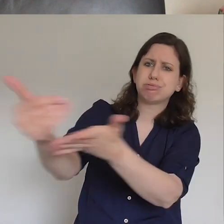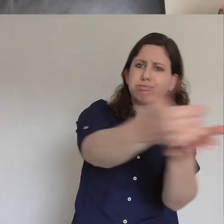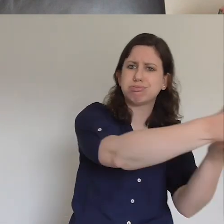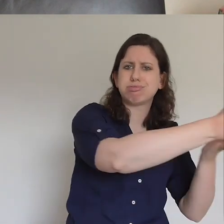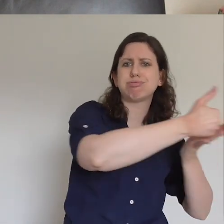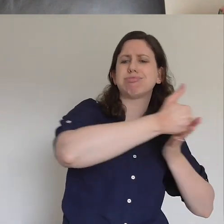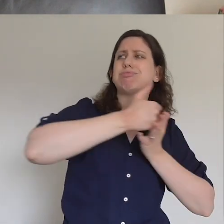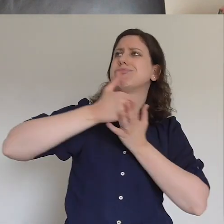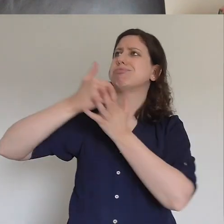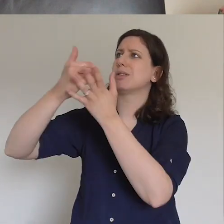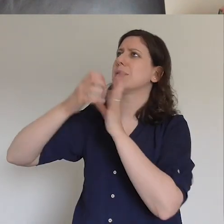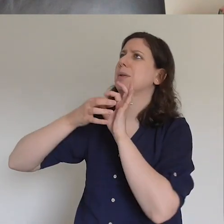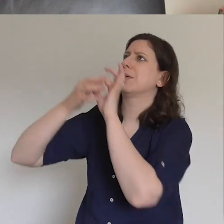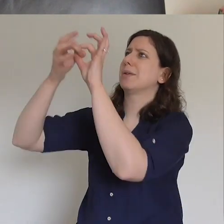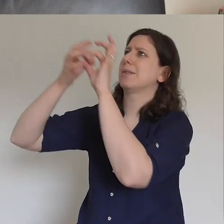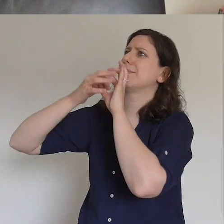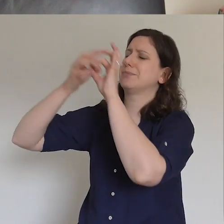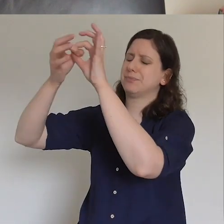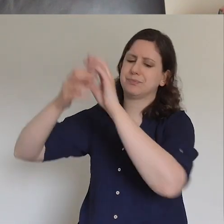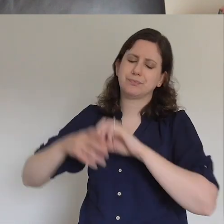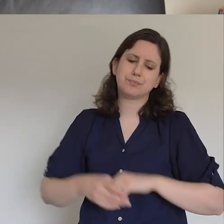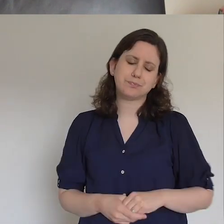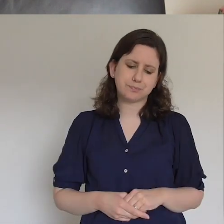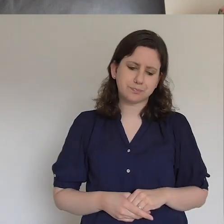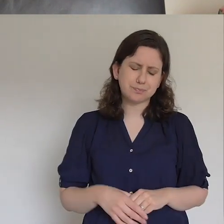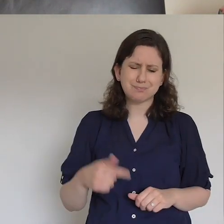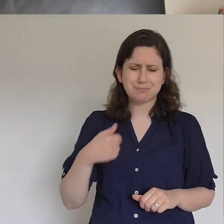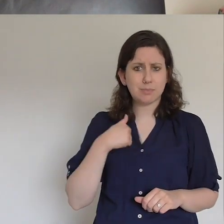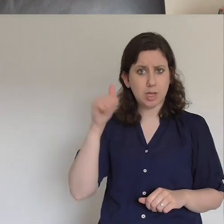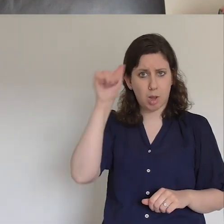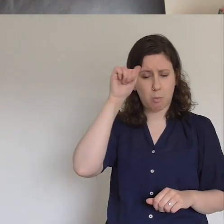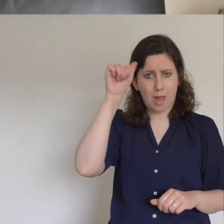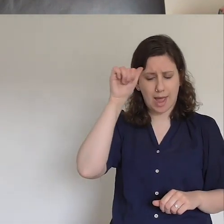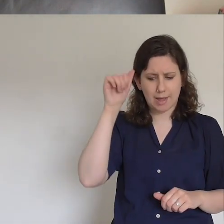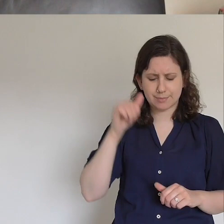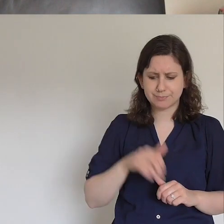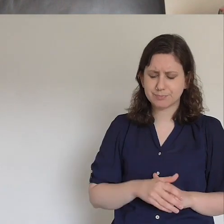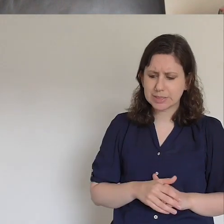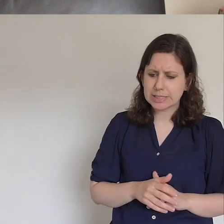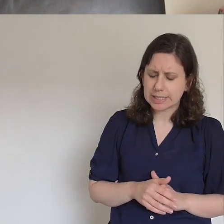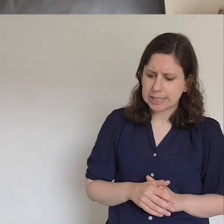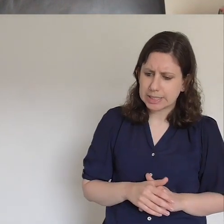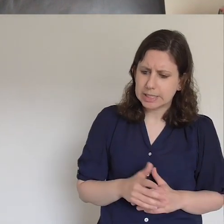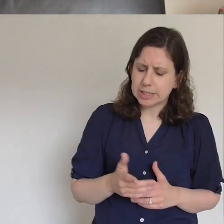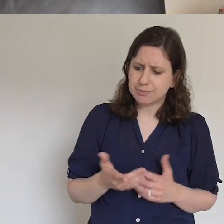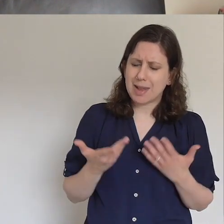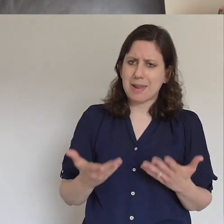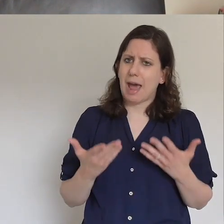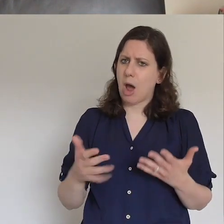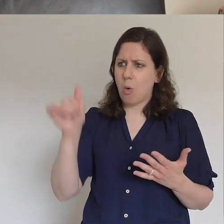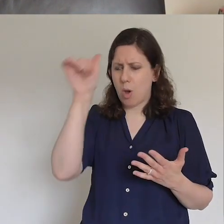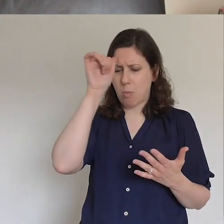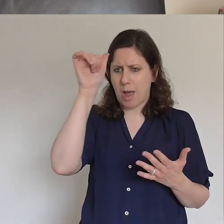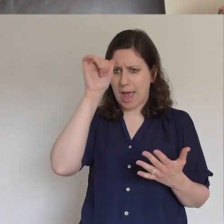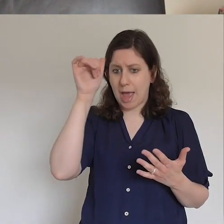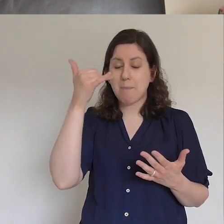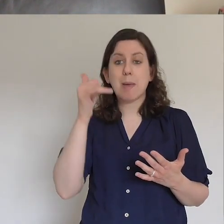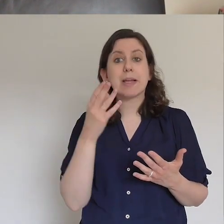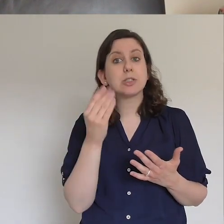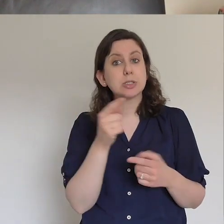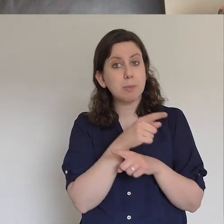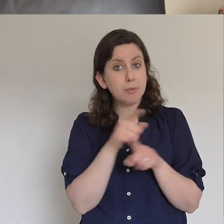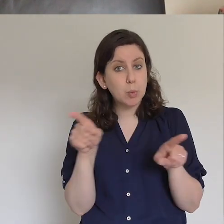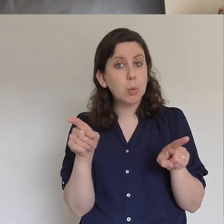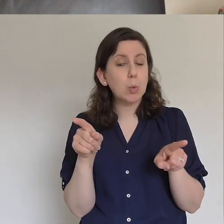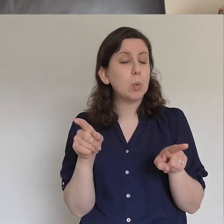this season we ask and I'm just aware just of us as we're praying that that there might well be people who are watching